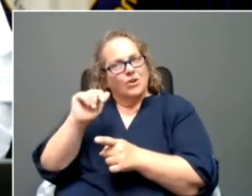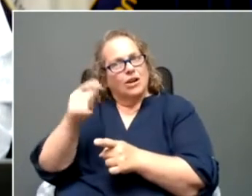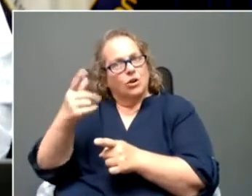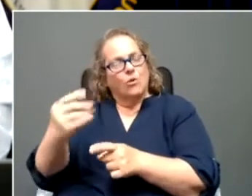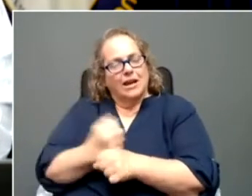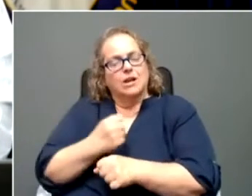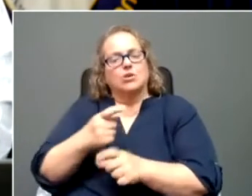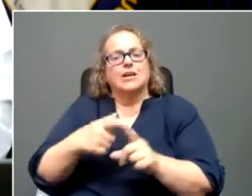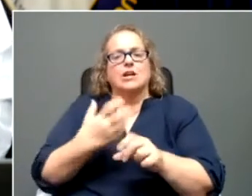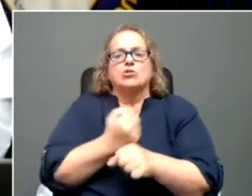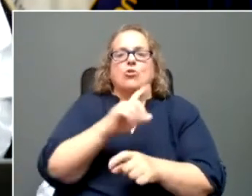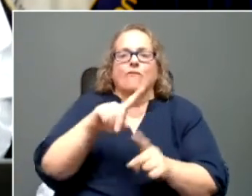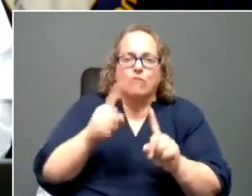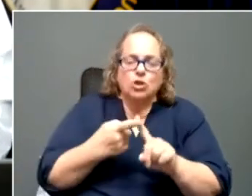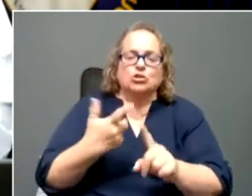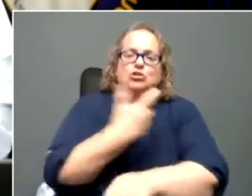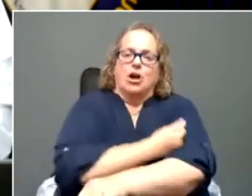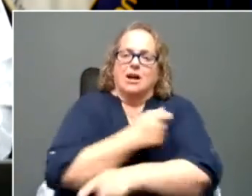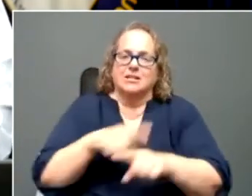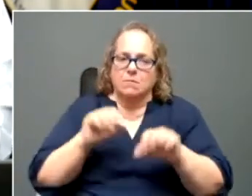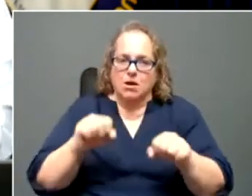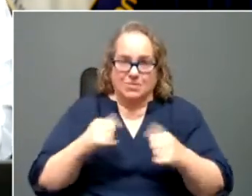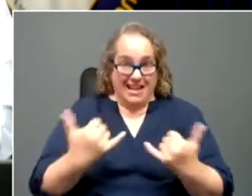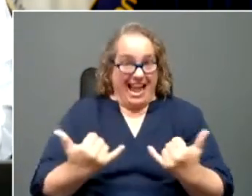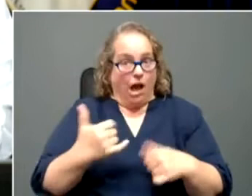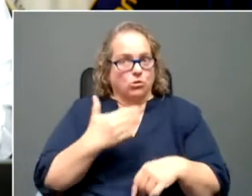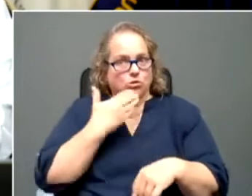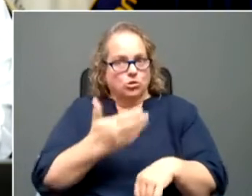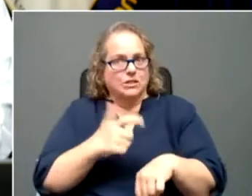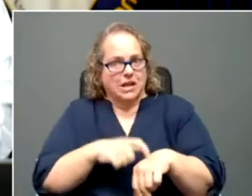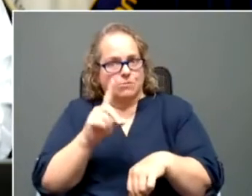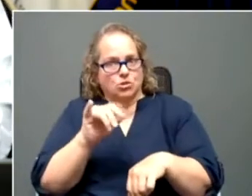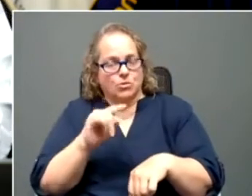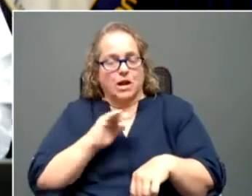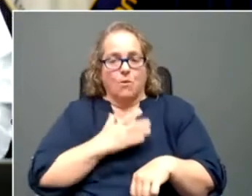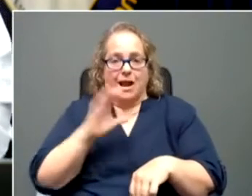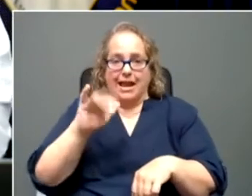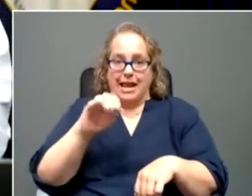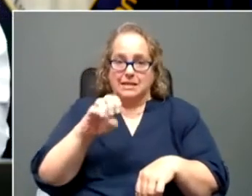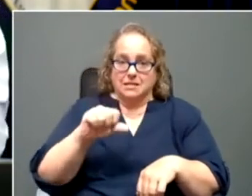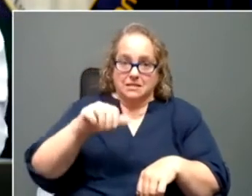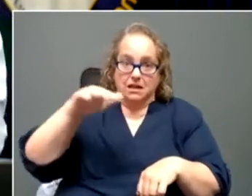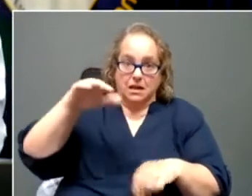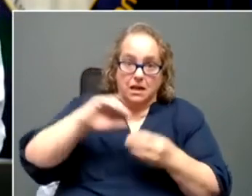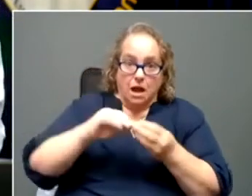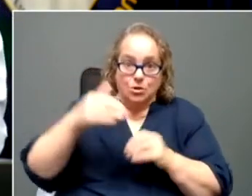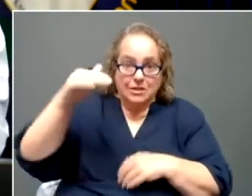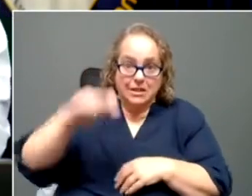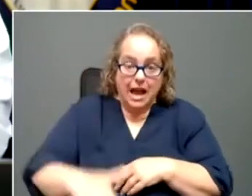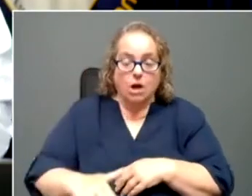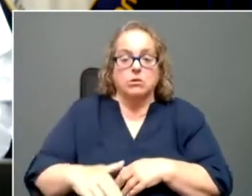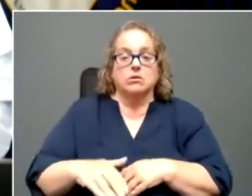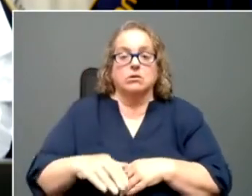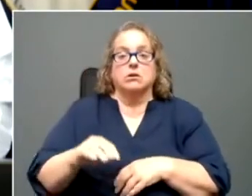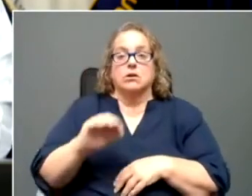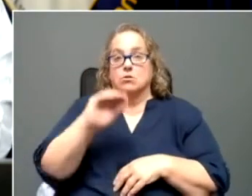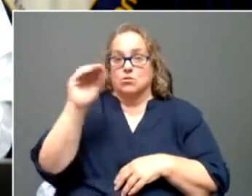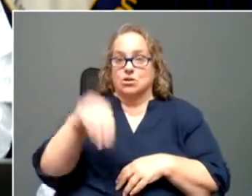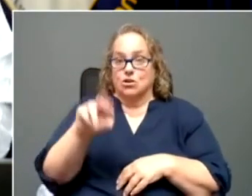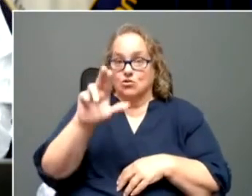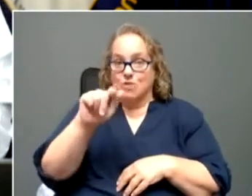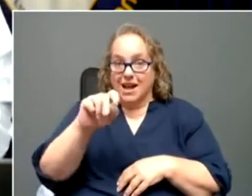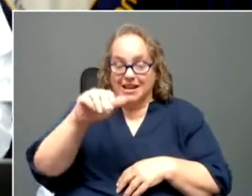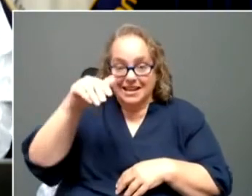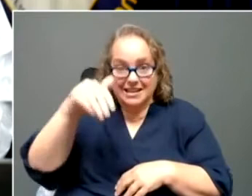now's the time to do it with our cases pretty far down, um, with, uh, with our positivity rate, uh, down.